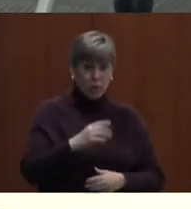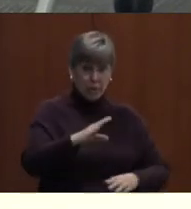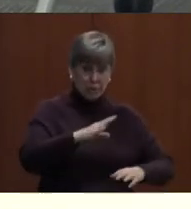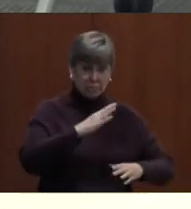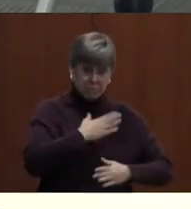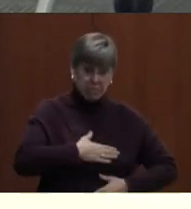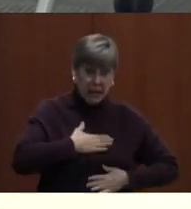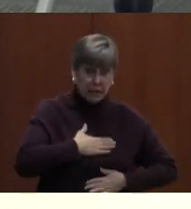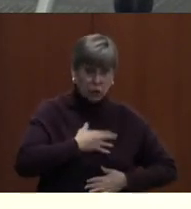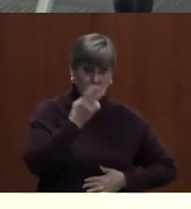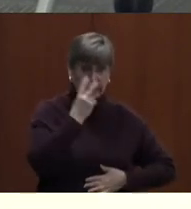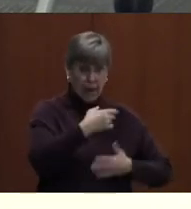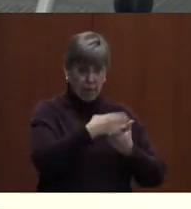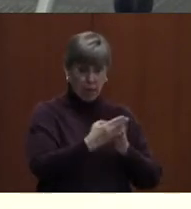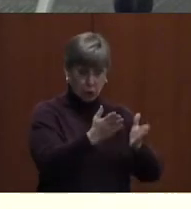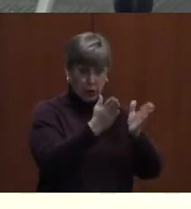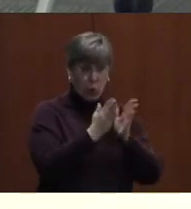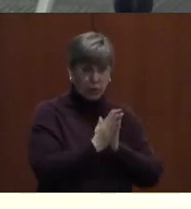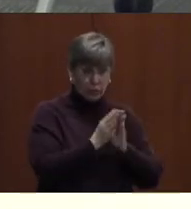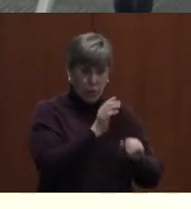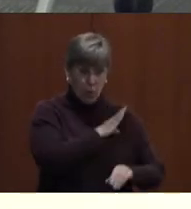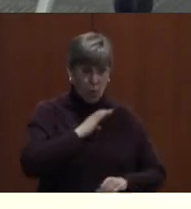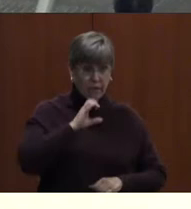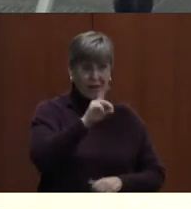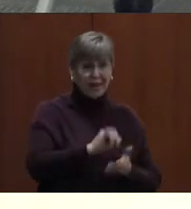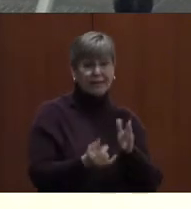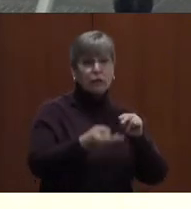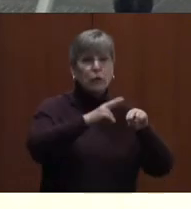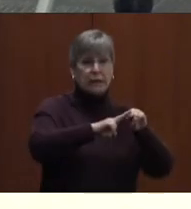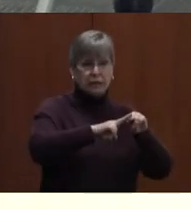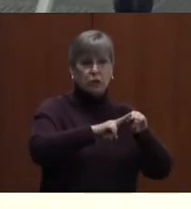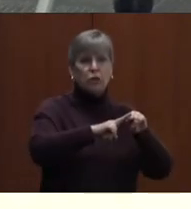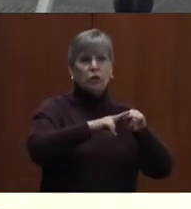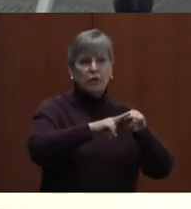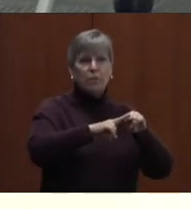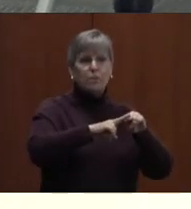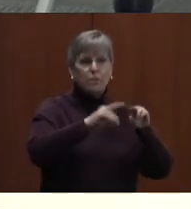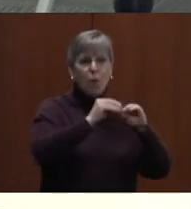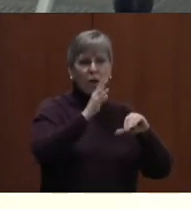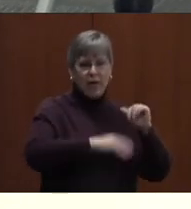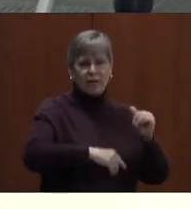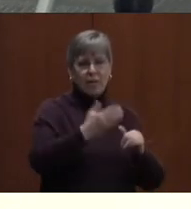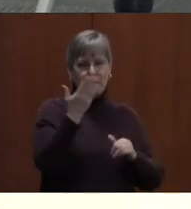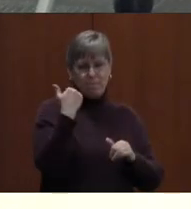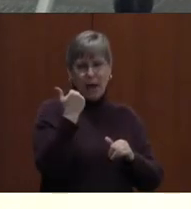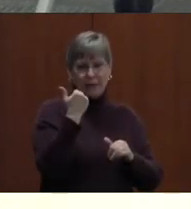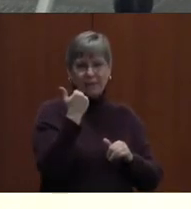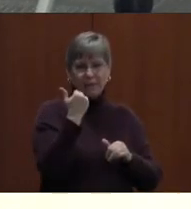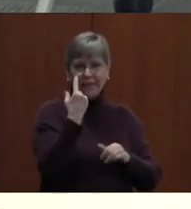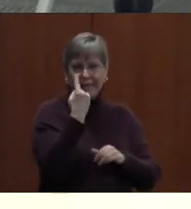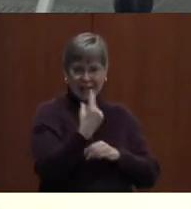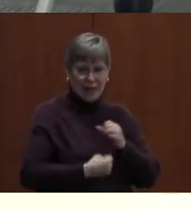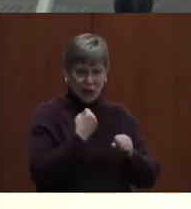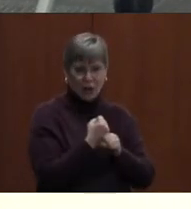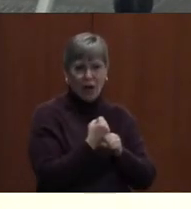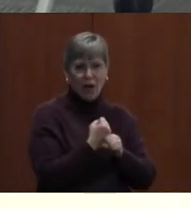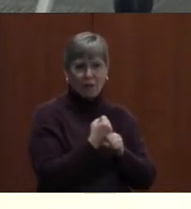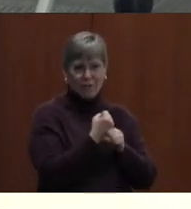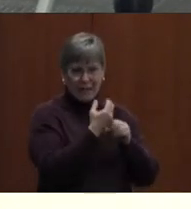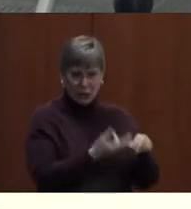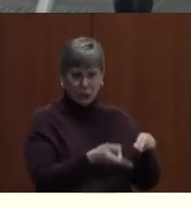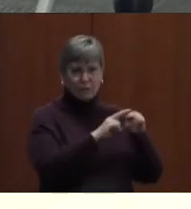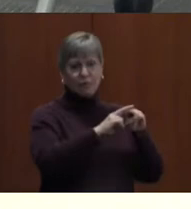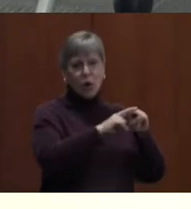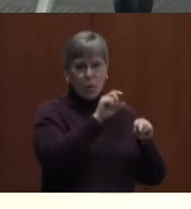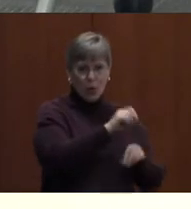Board of Education budget request that is an increase over the previous year of only 6.28% when inflation has grown